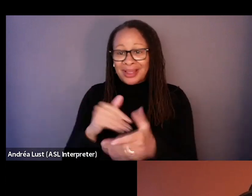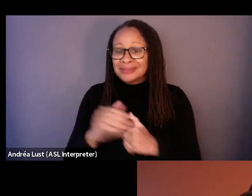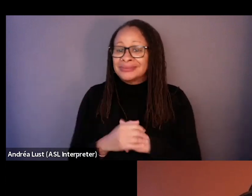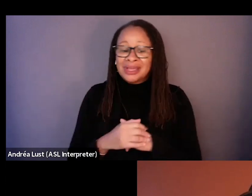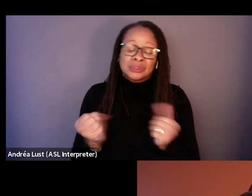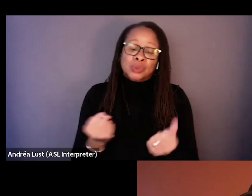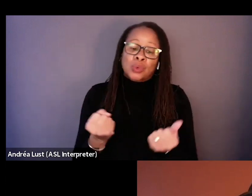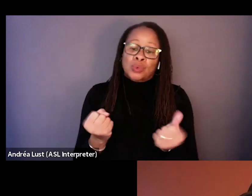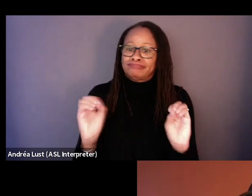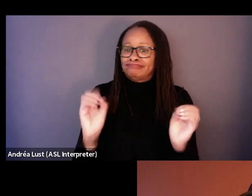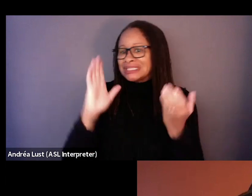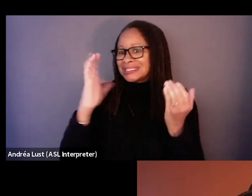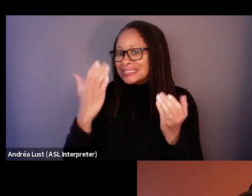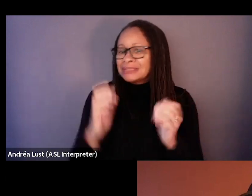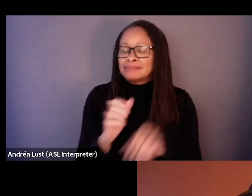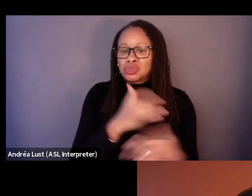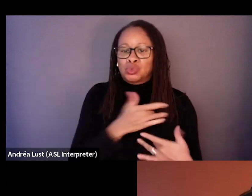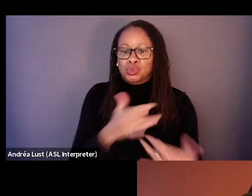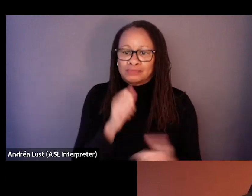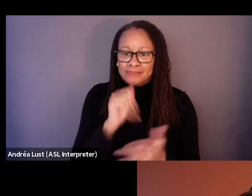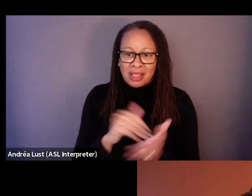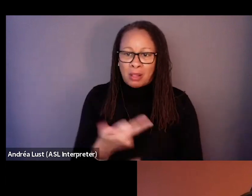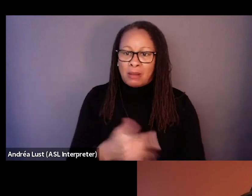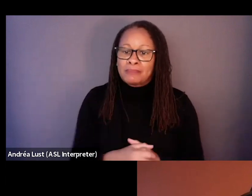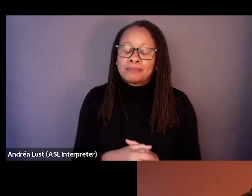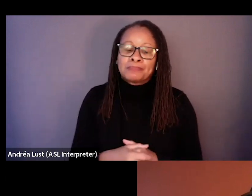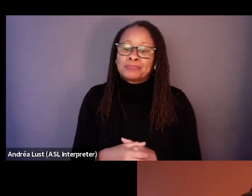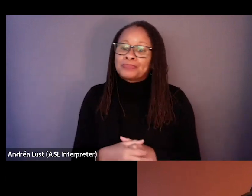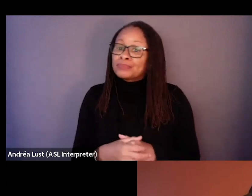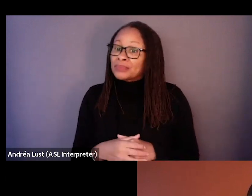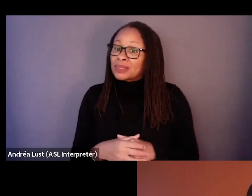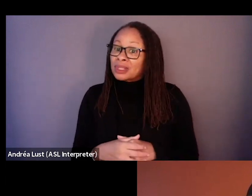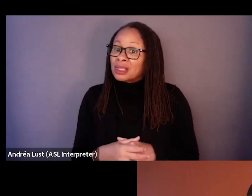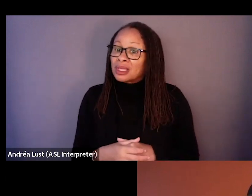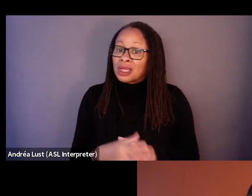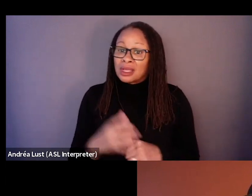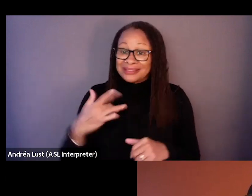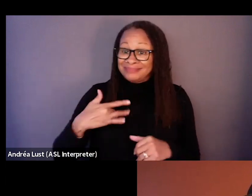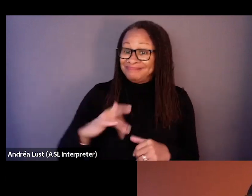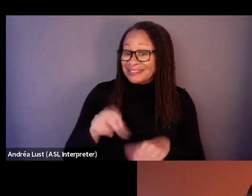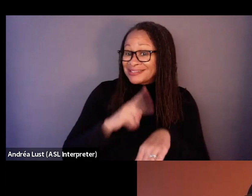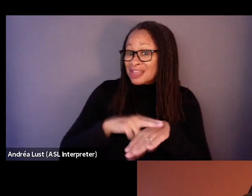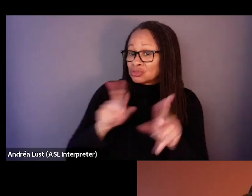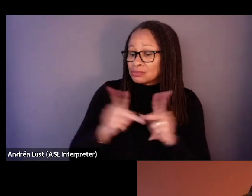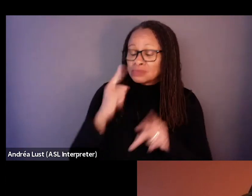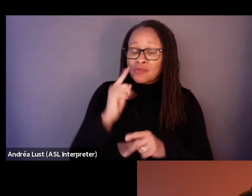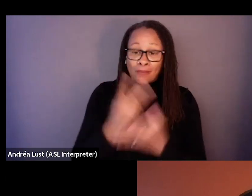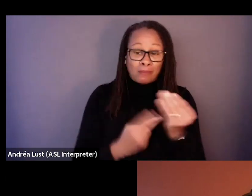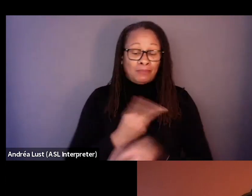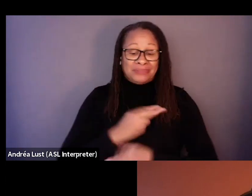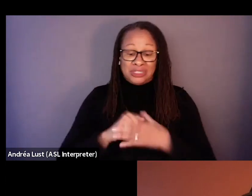nothing seemed unusual, not at all. In that sense, it was the natural place of the both of us in the shoot.